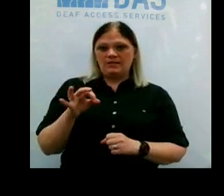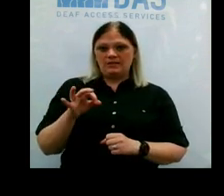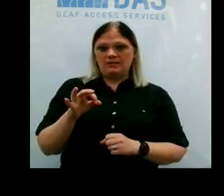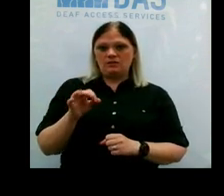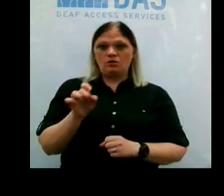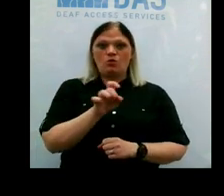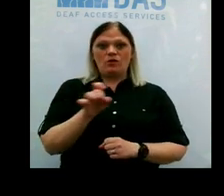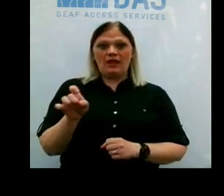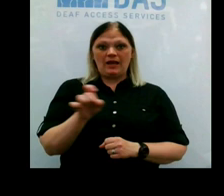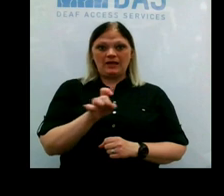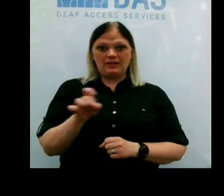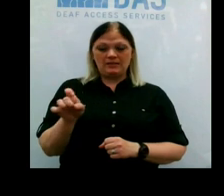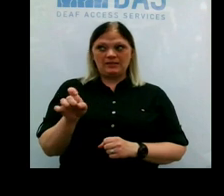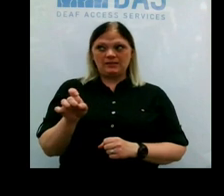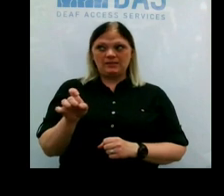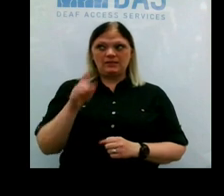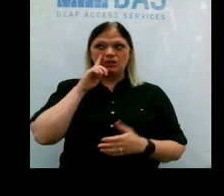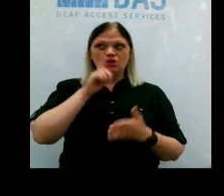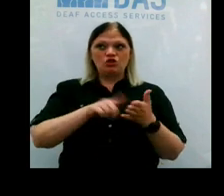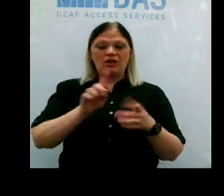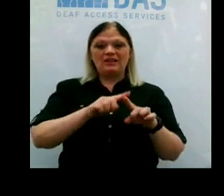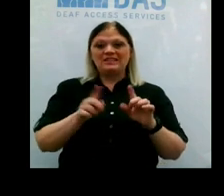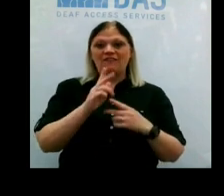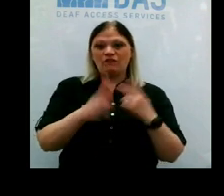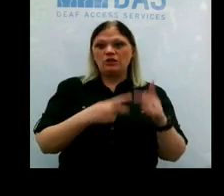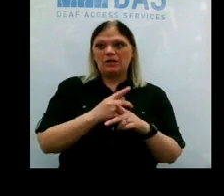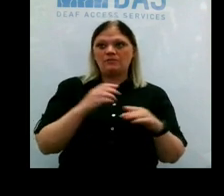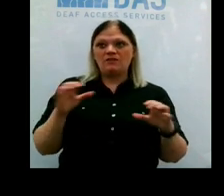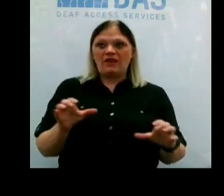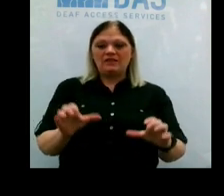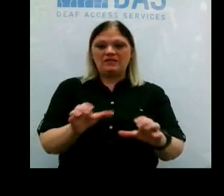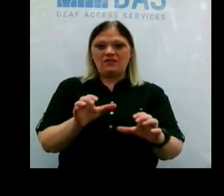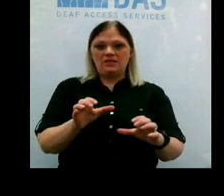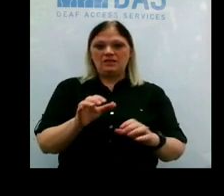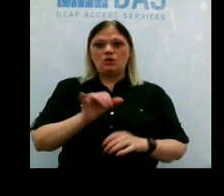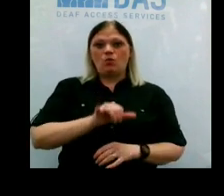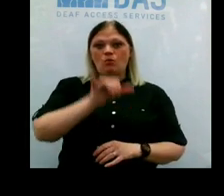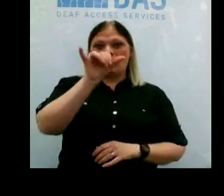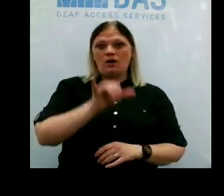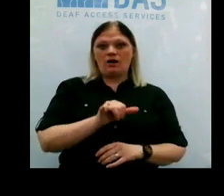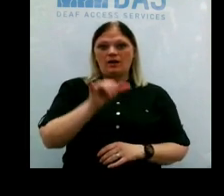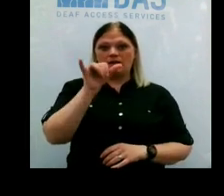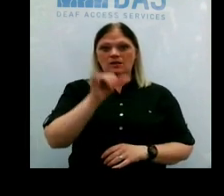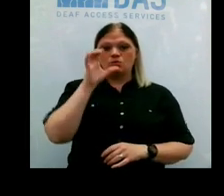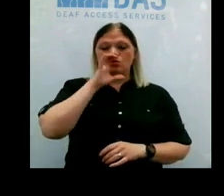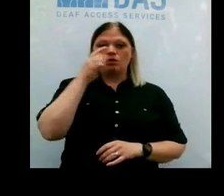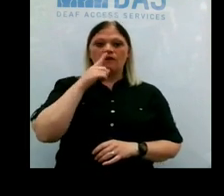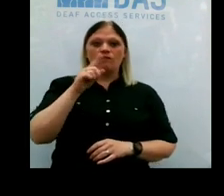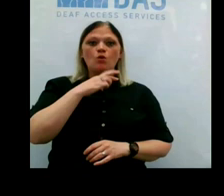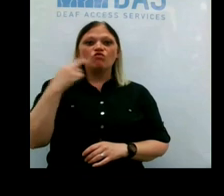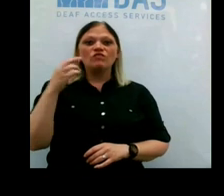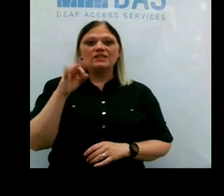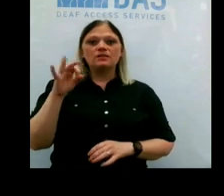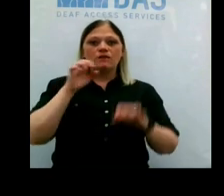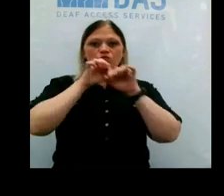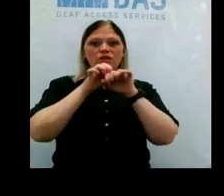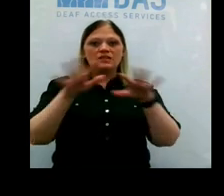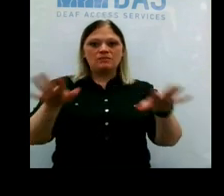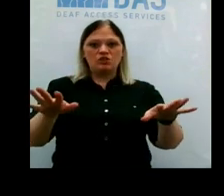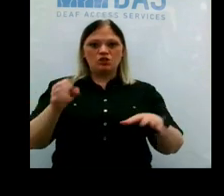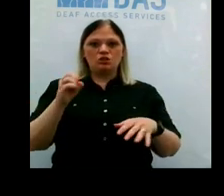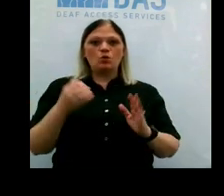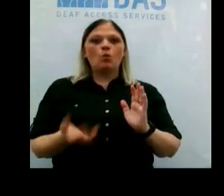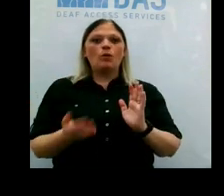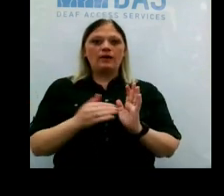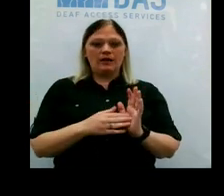x-axis is looking at the different types of activities, and along the y-axis is looking for the risk of transmission. So again,